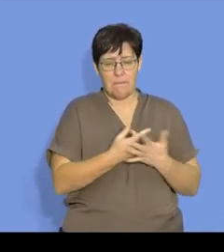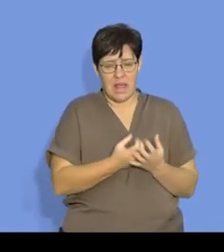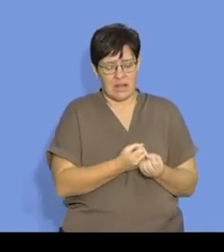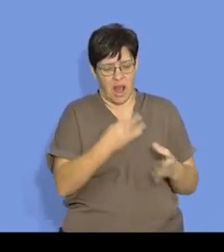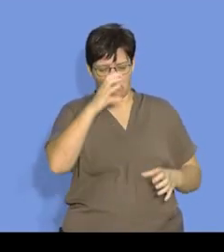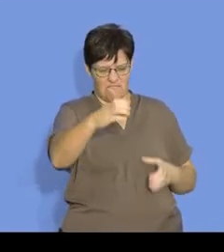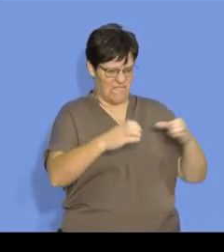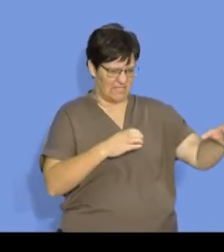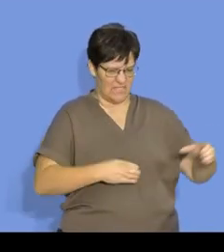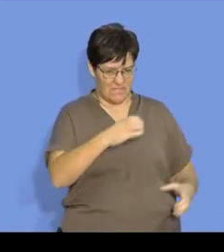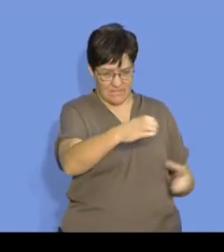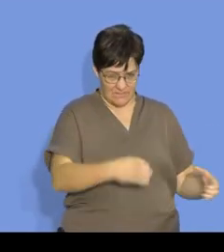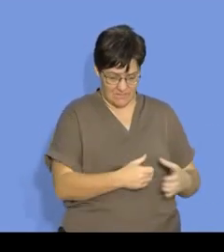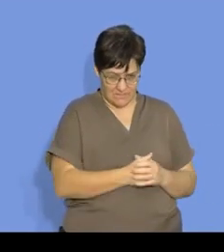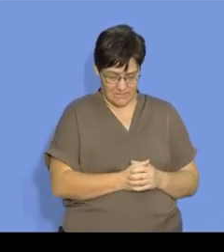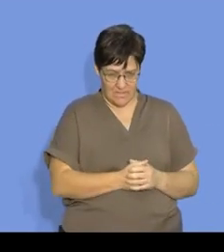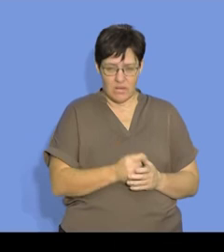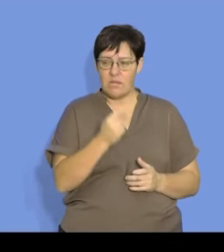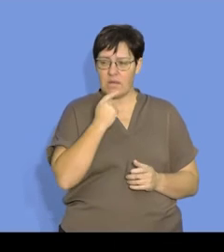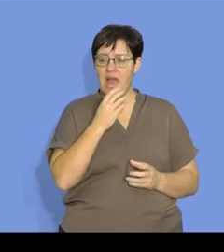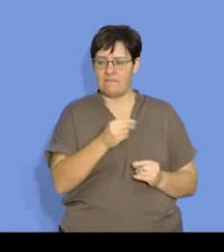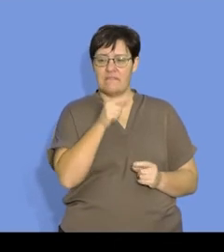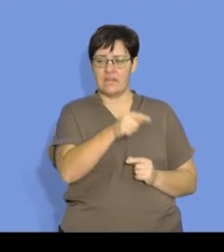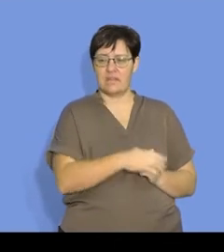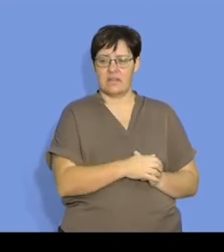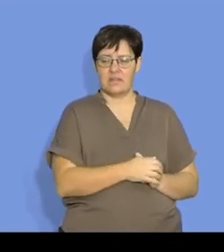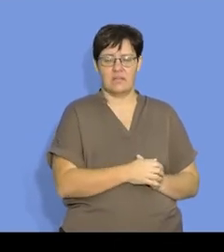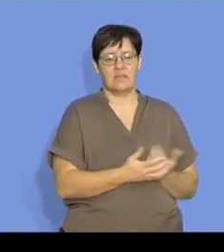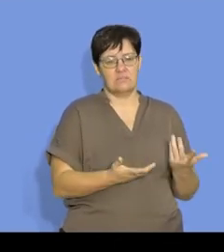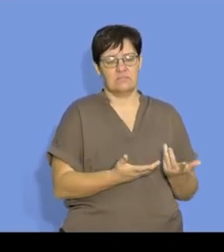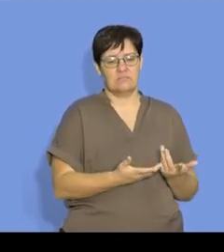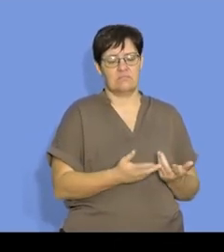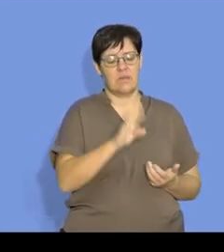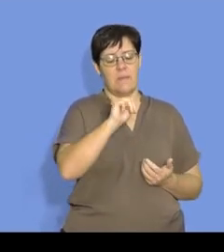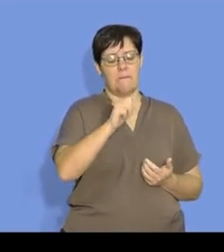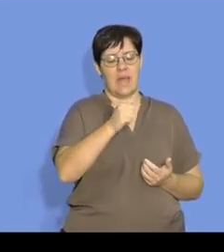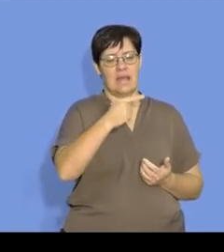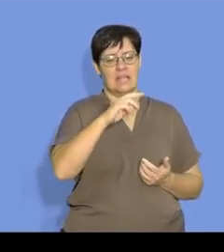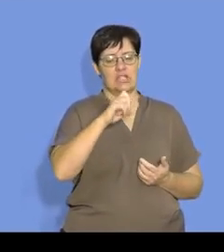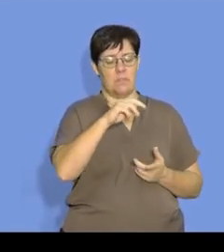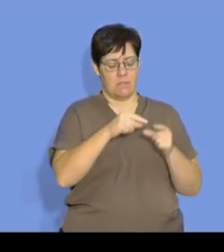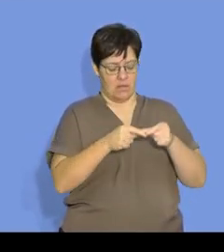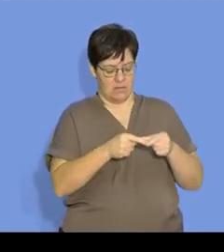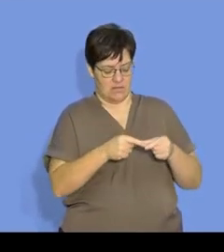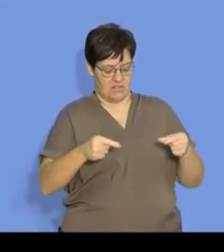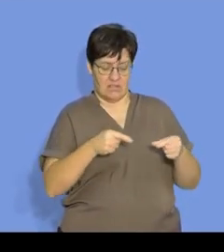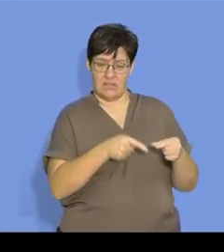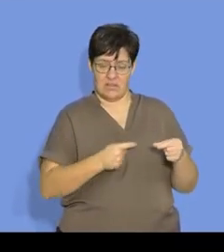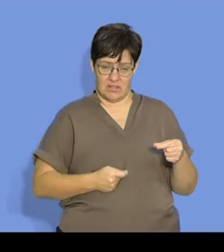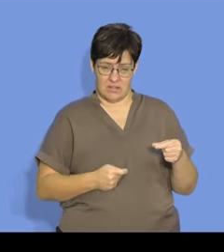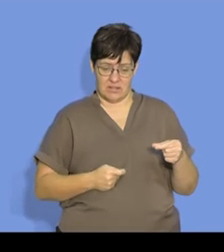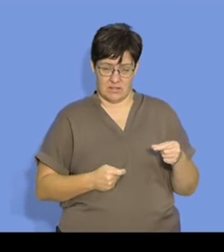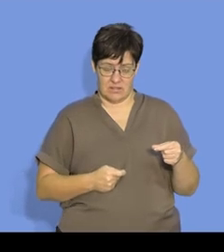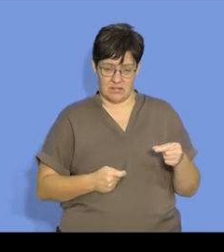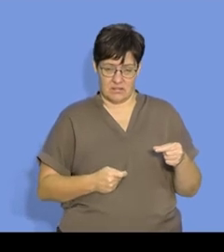talk about large particles, and what I can draw here for us is a piece of magnesium ribbon. Now